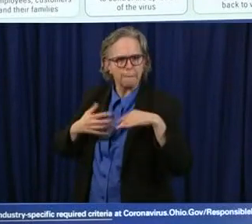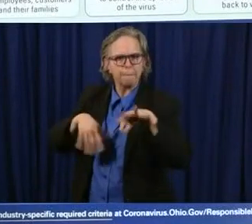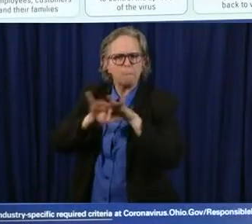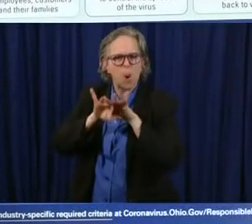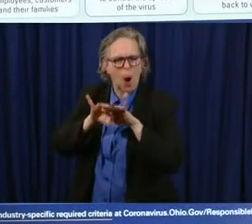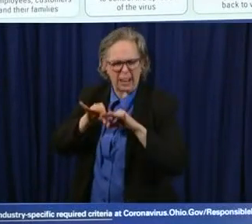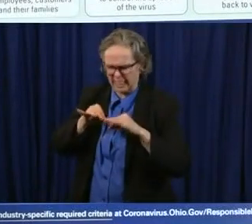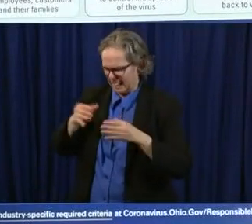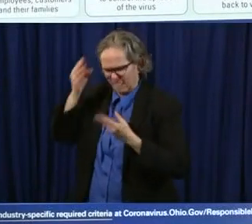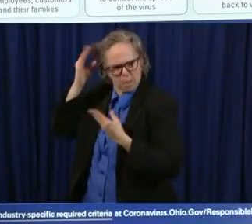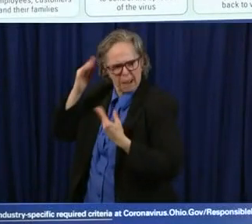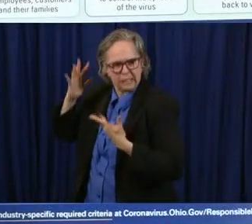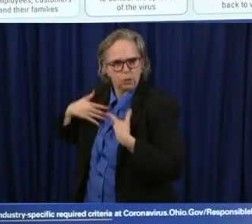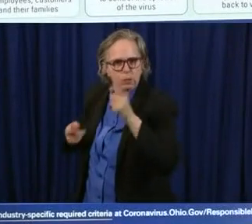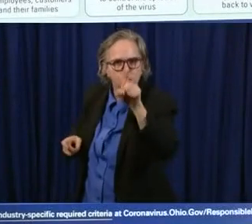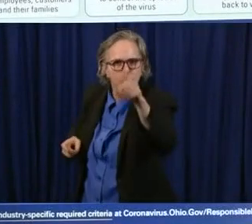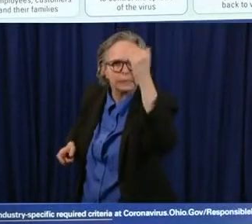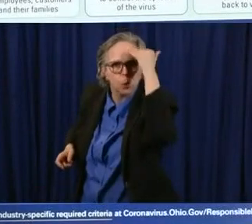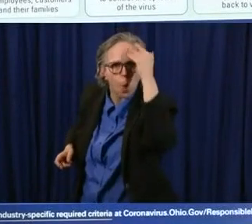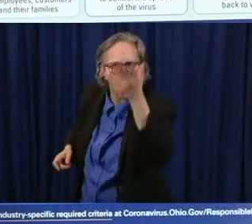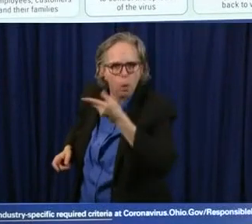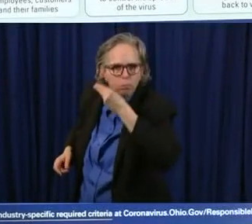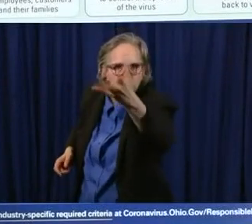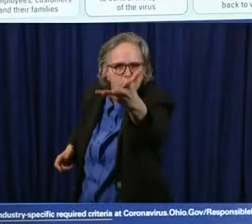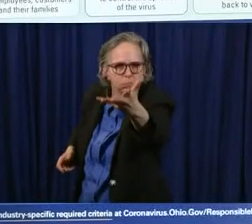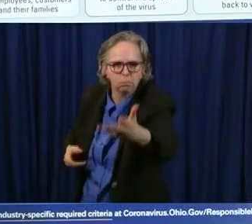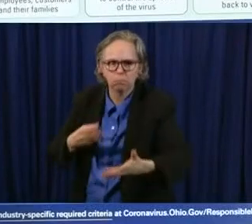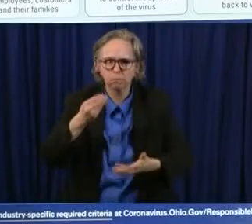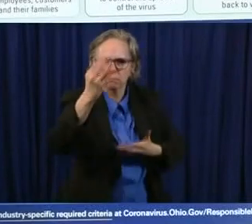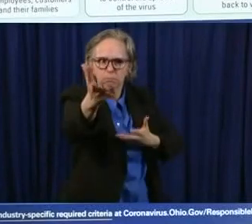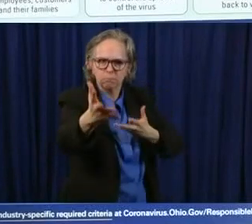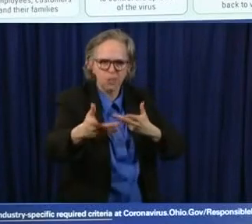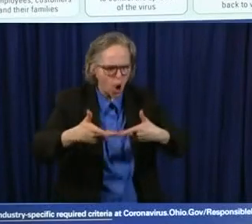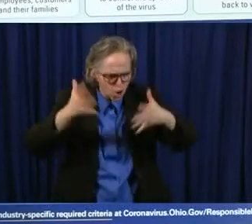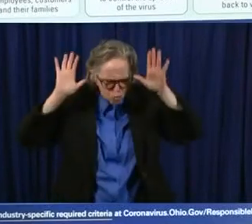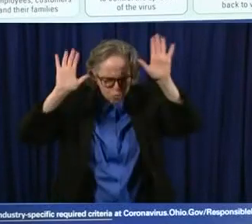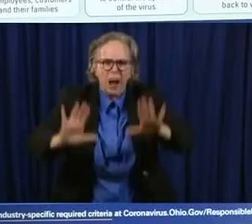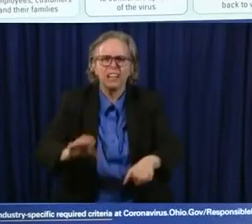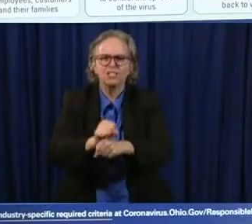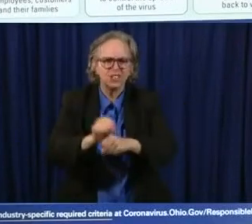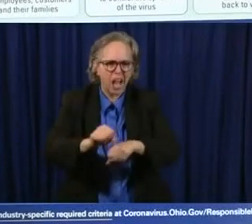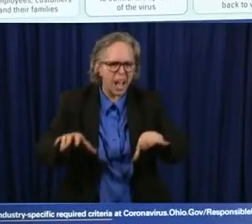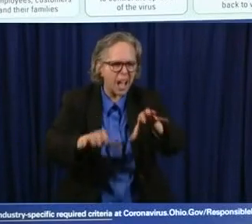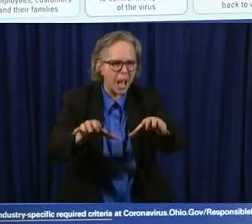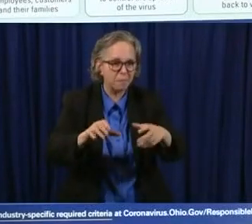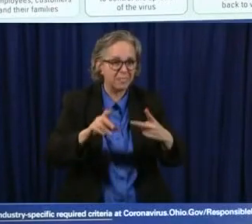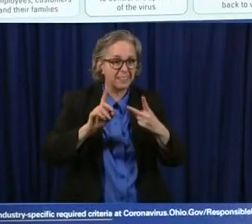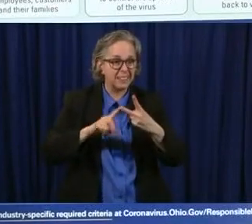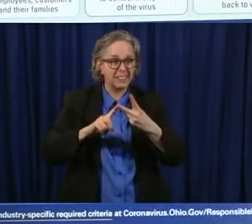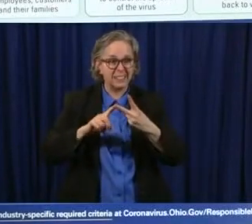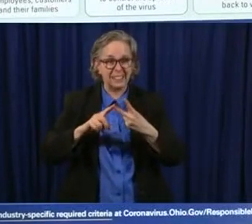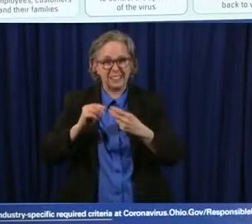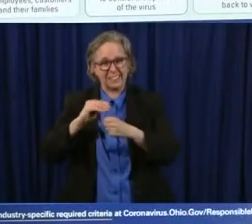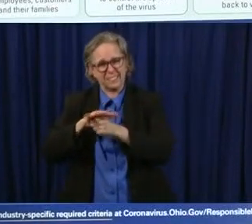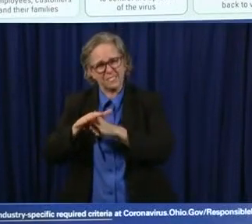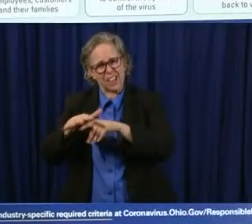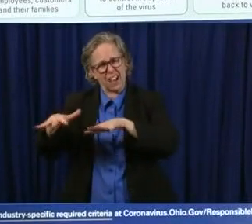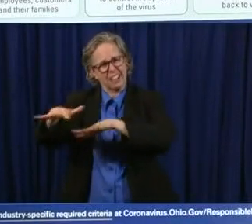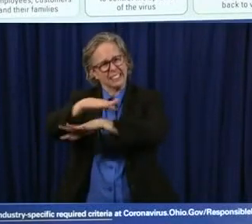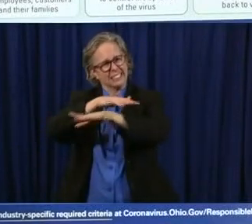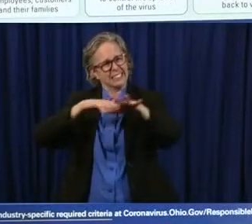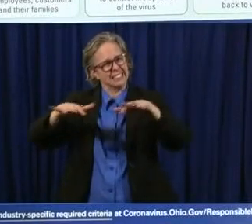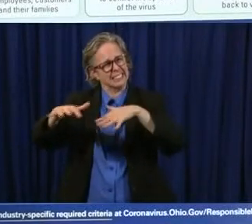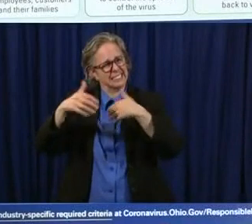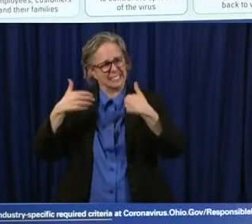two um is that the covet 19 is still out there is just as dangerous as ever has been